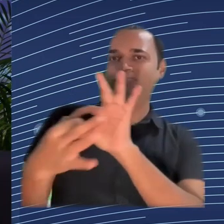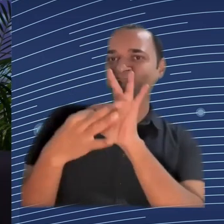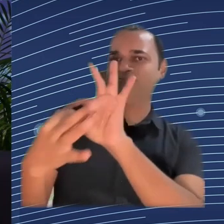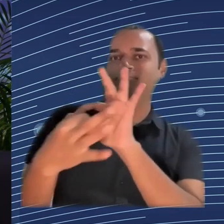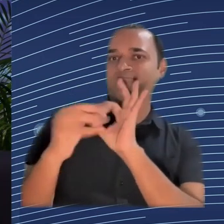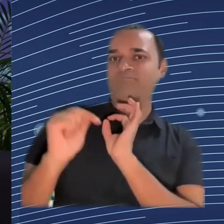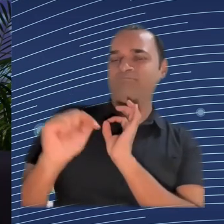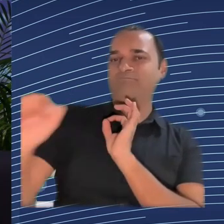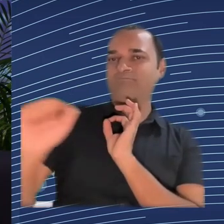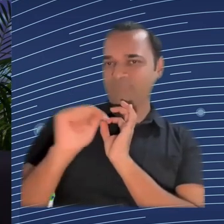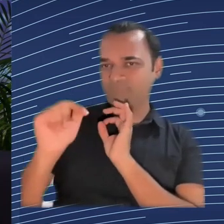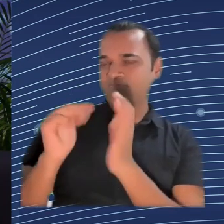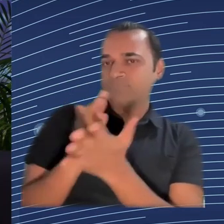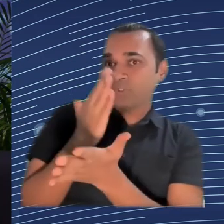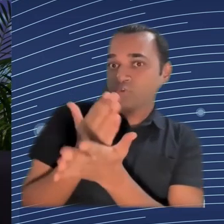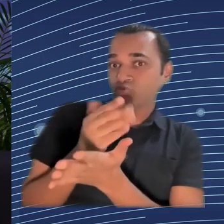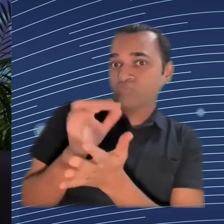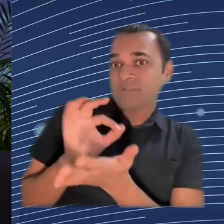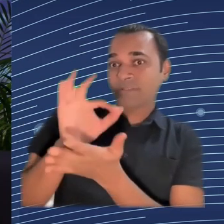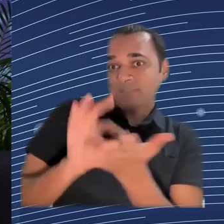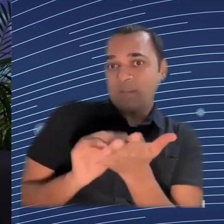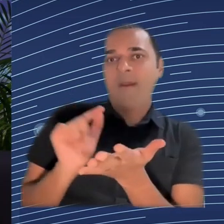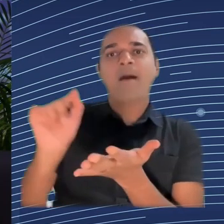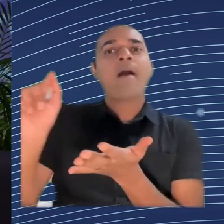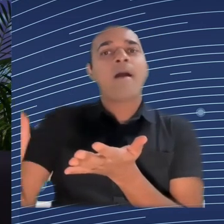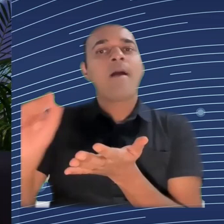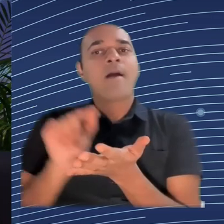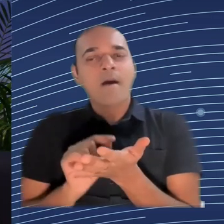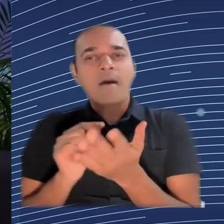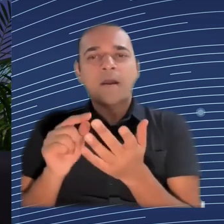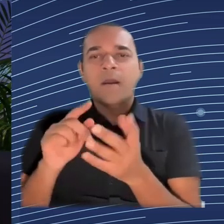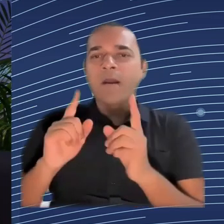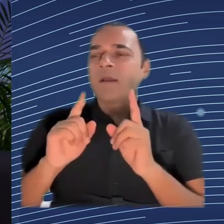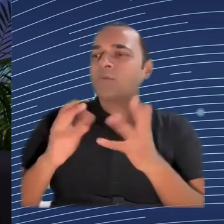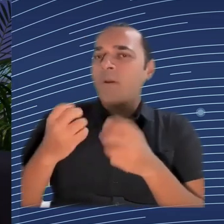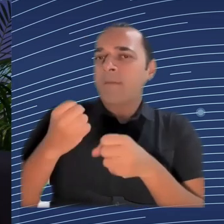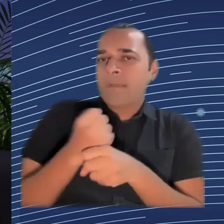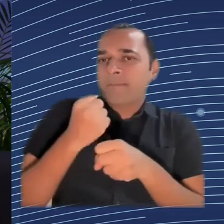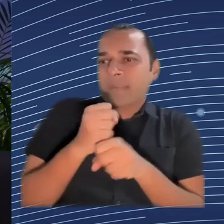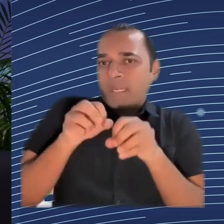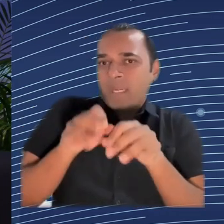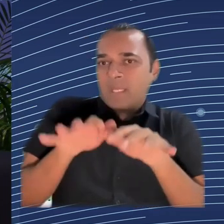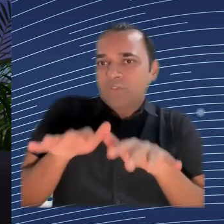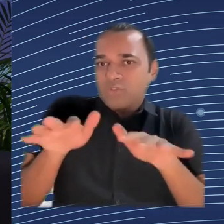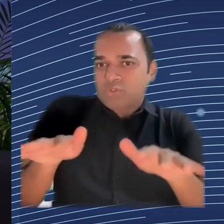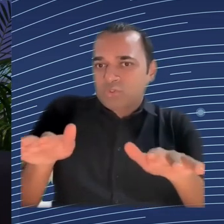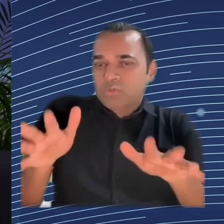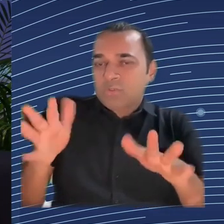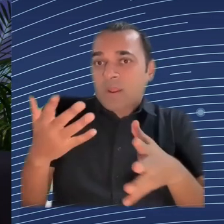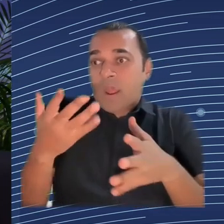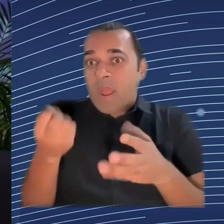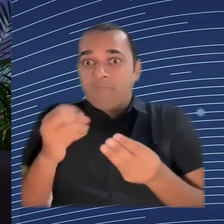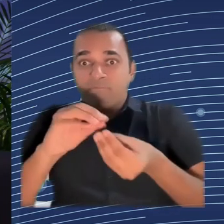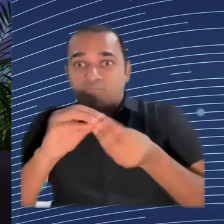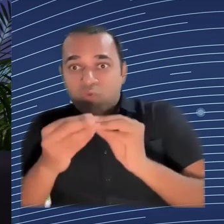and the trade unions to be able to have a say. The whole problem that we also see here is that, not only are we not part of the terms of reference,